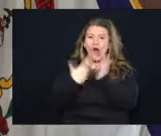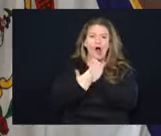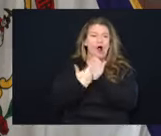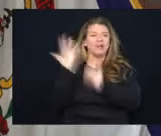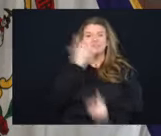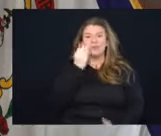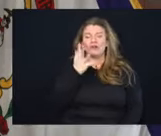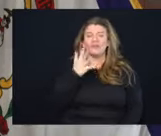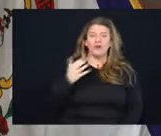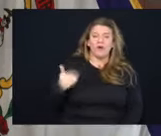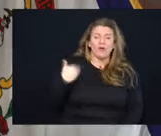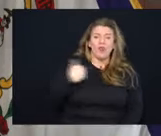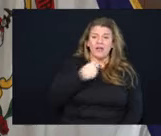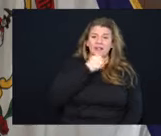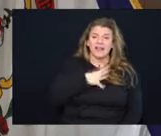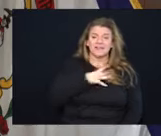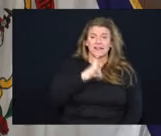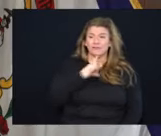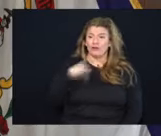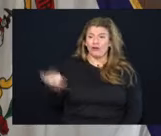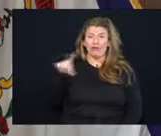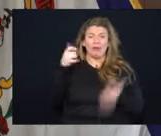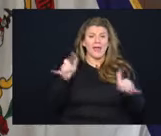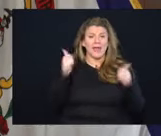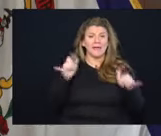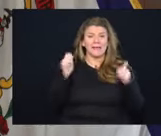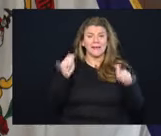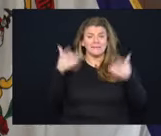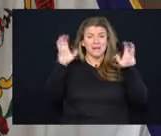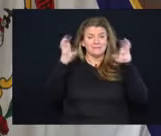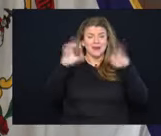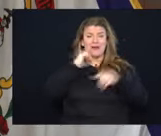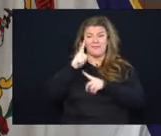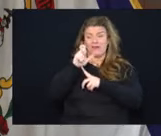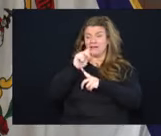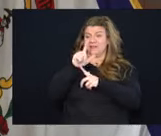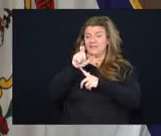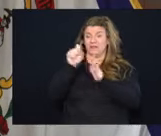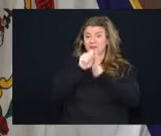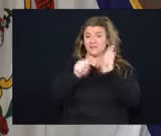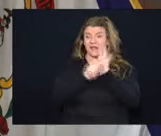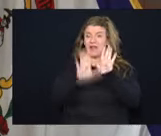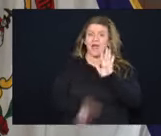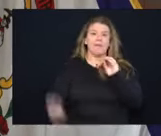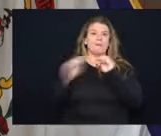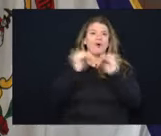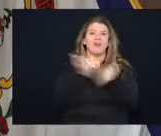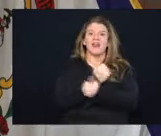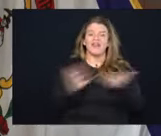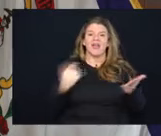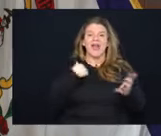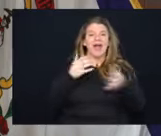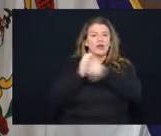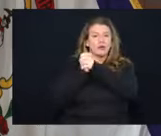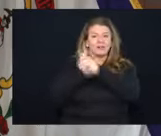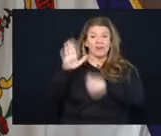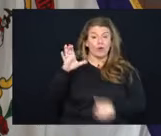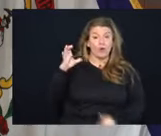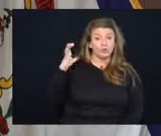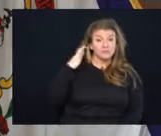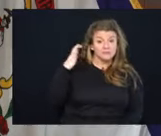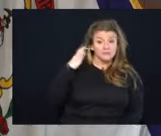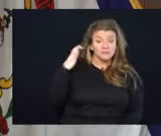beautiful young ladies I'm sure that are playing, you know, for Glenville State and more than anything I congratulate their coach. I